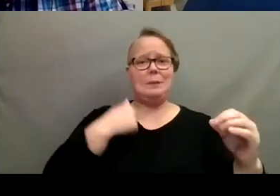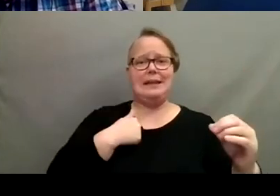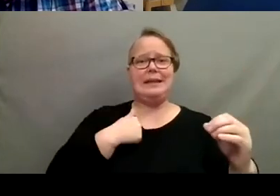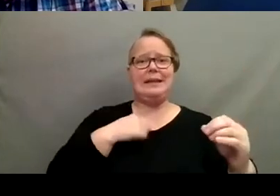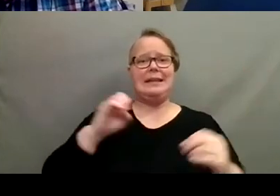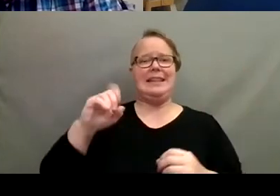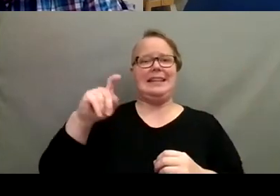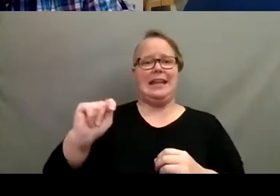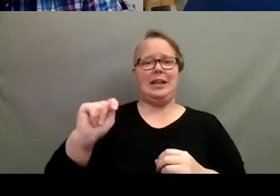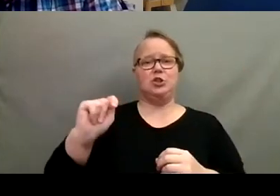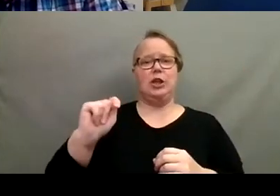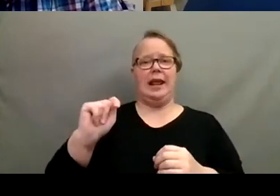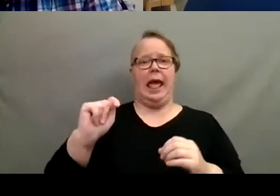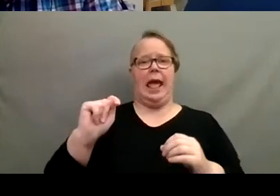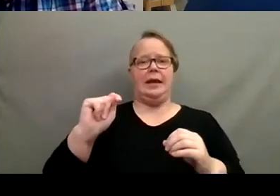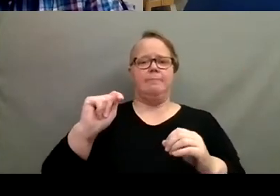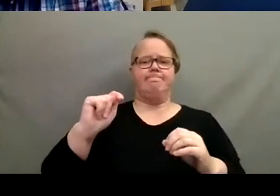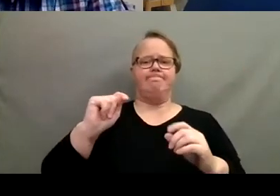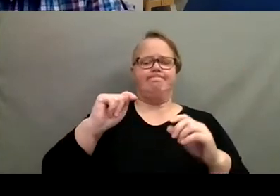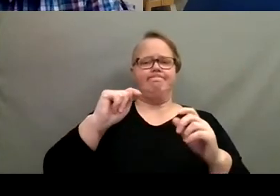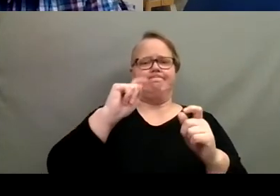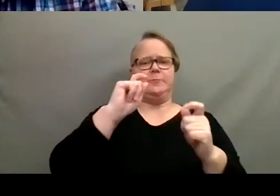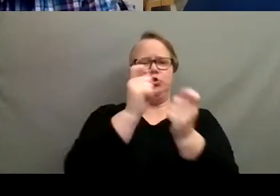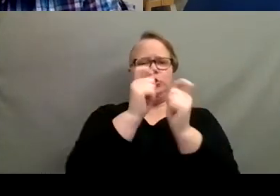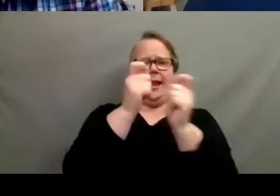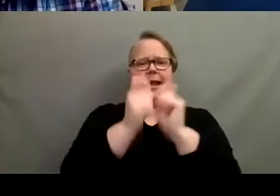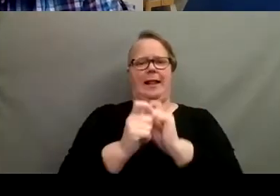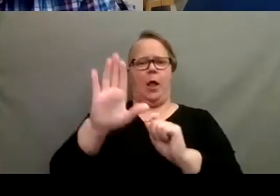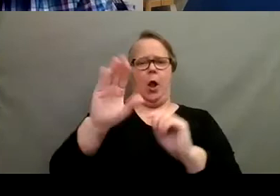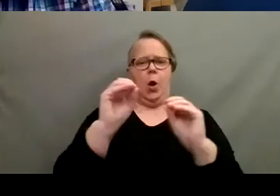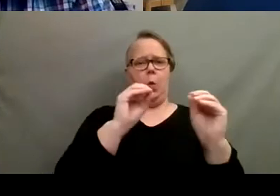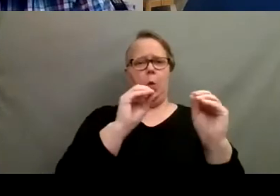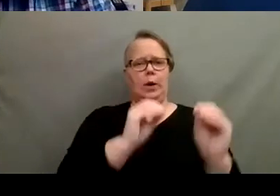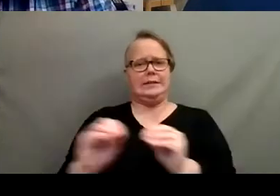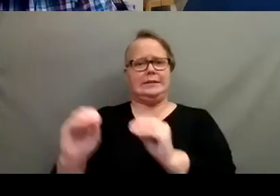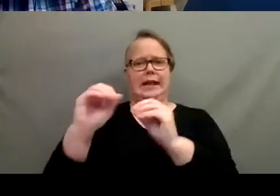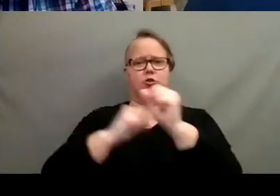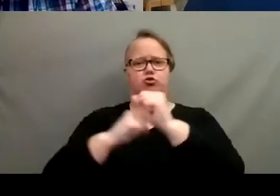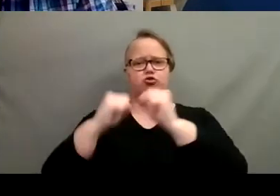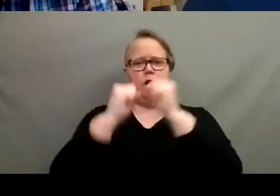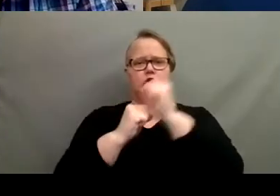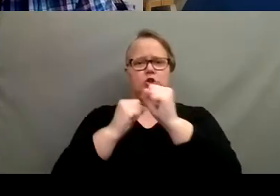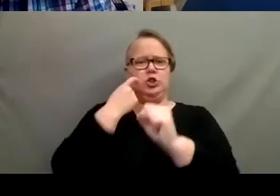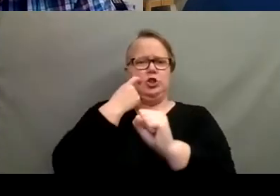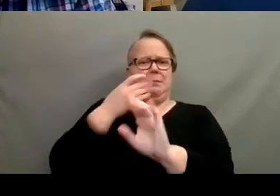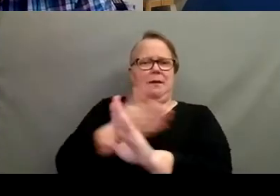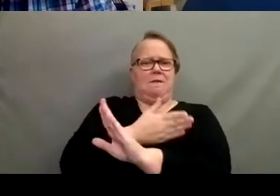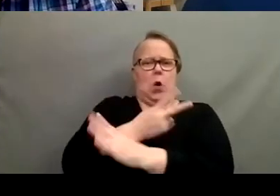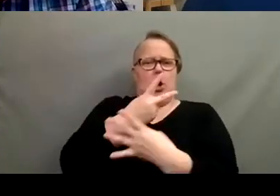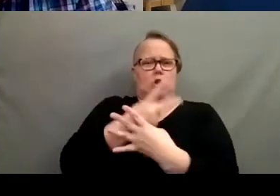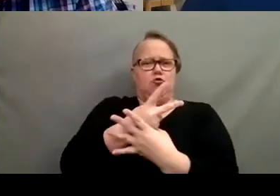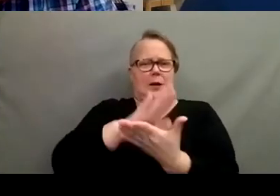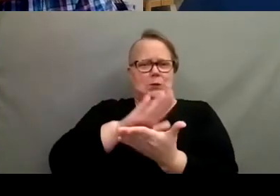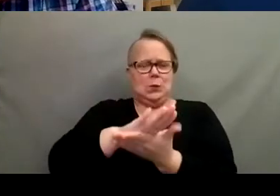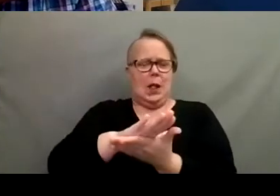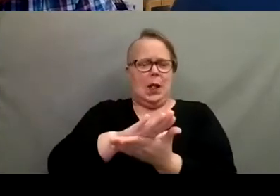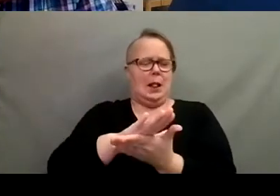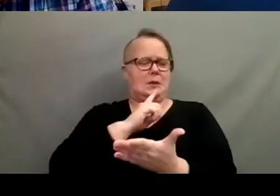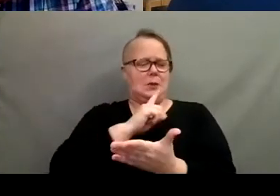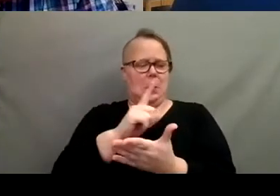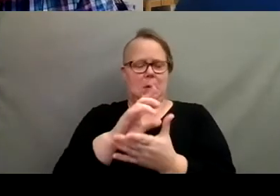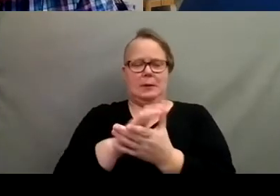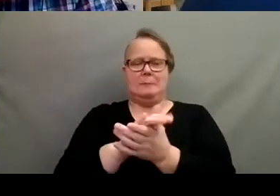reorganized right before I was graduating, uh, grad school. Like I think you and Ken were about the same time. Um,